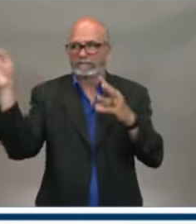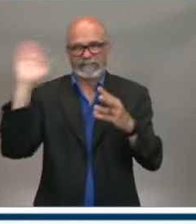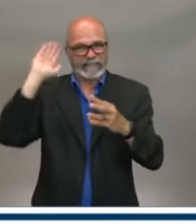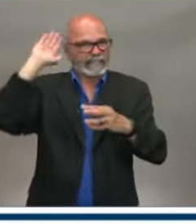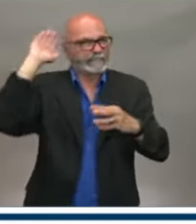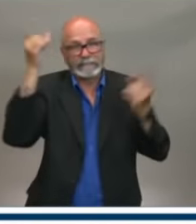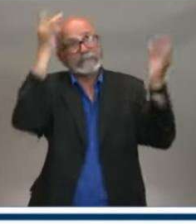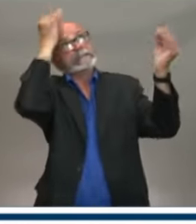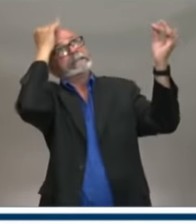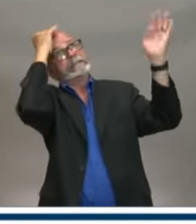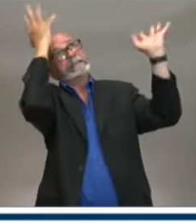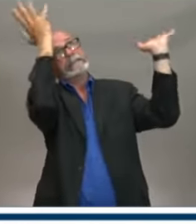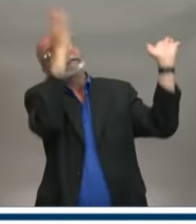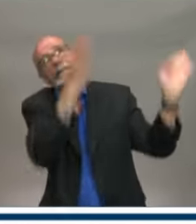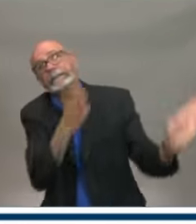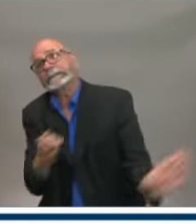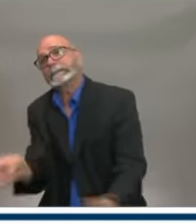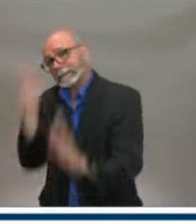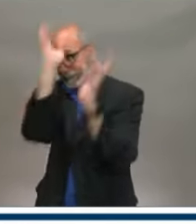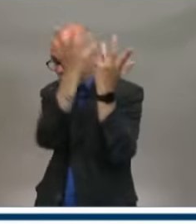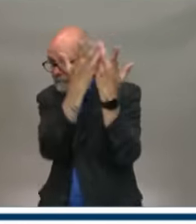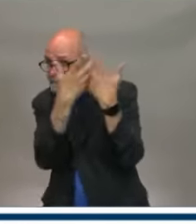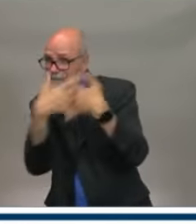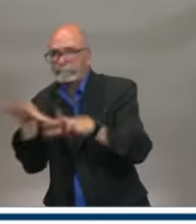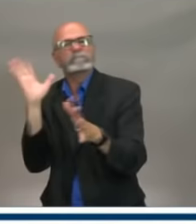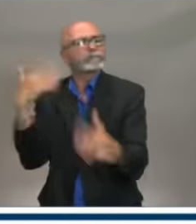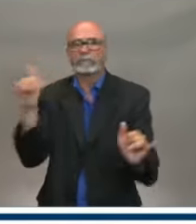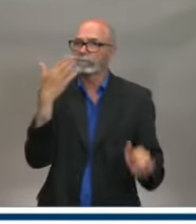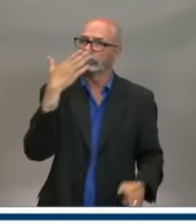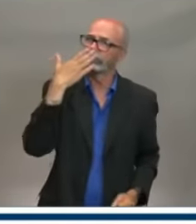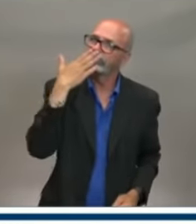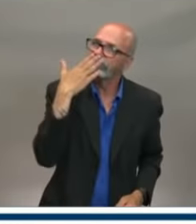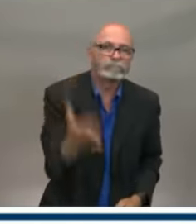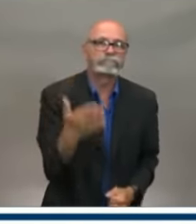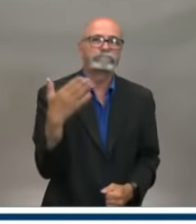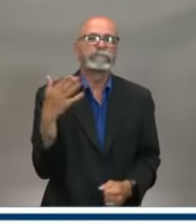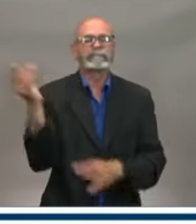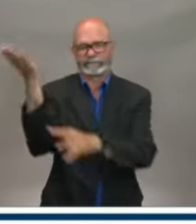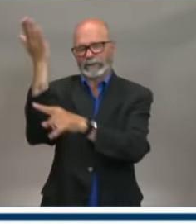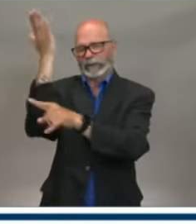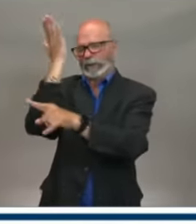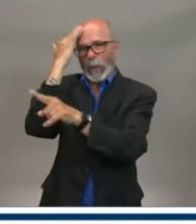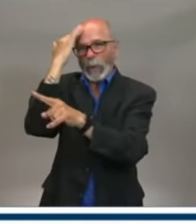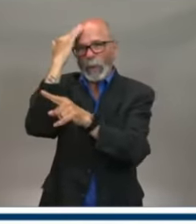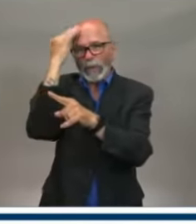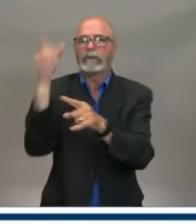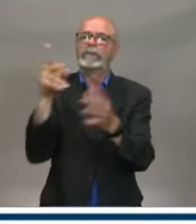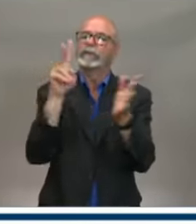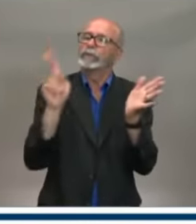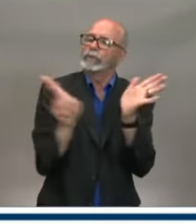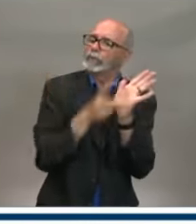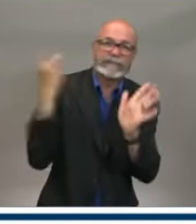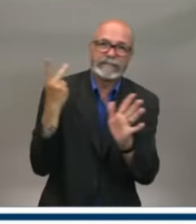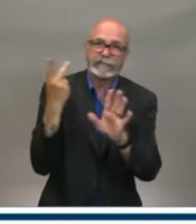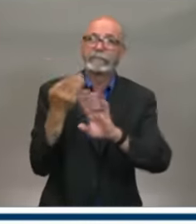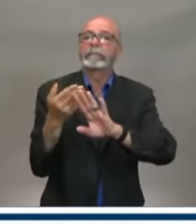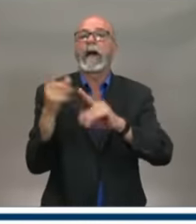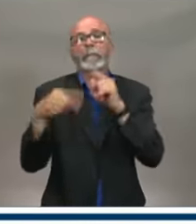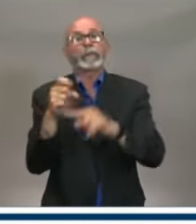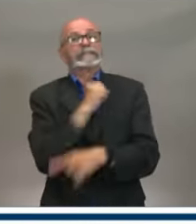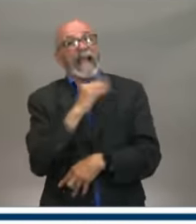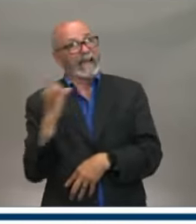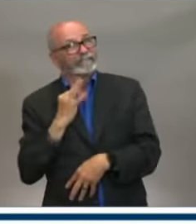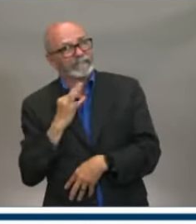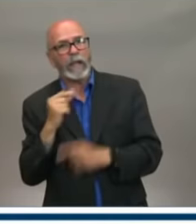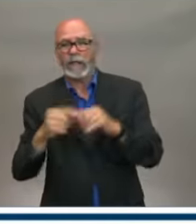What that shows me that these sectors are taking the health of the both their staff and the health of Nova Scotians very seriously. And it